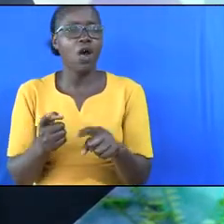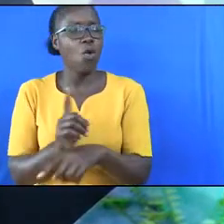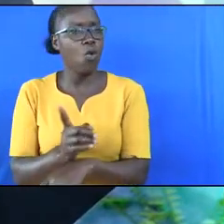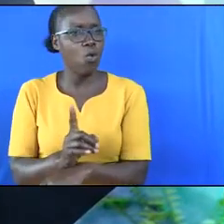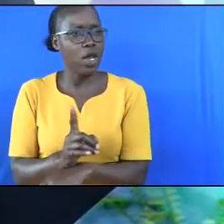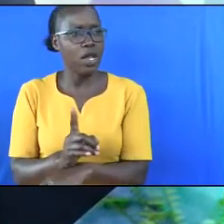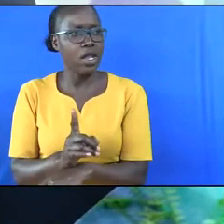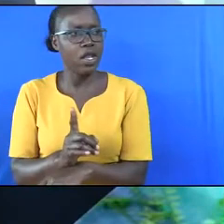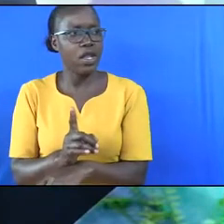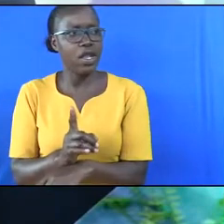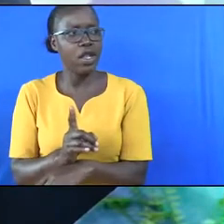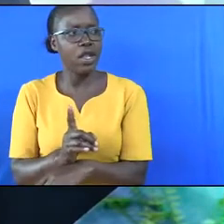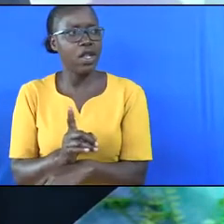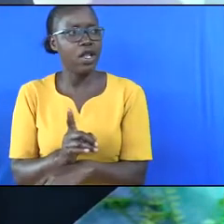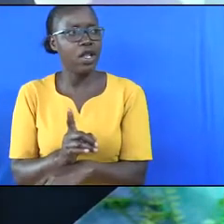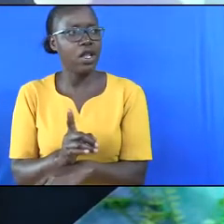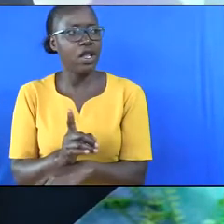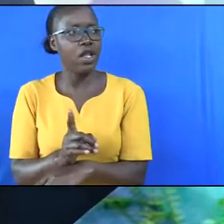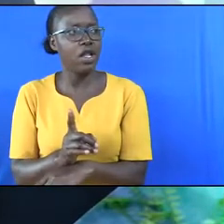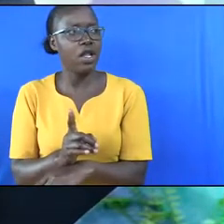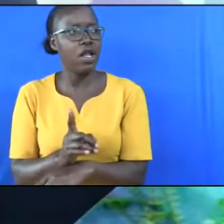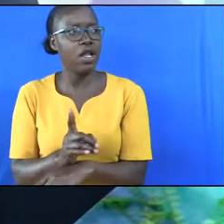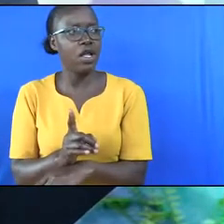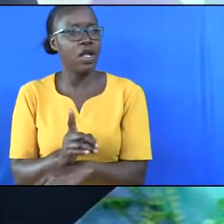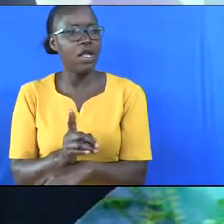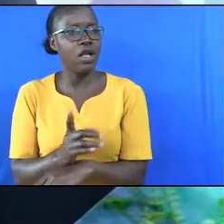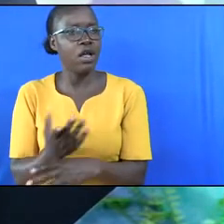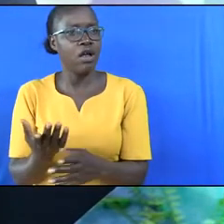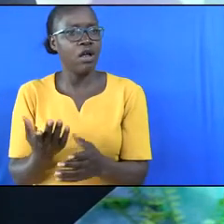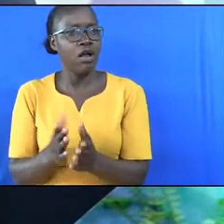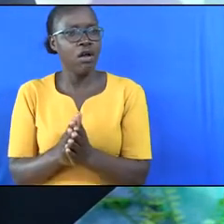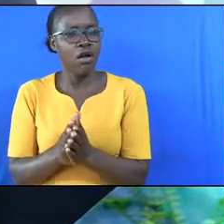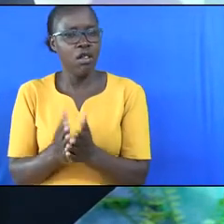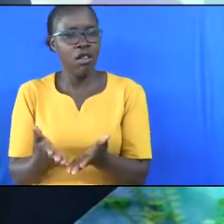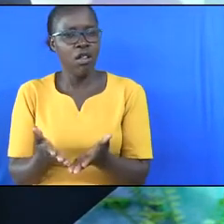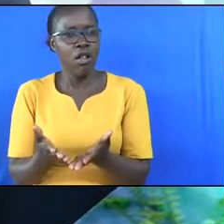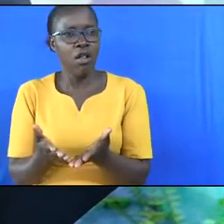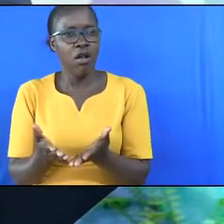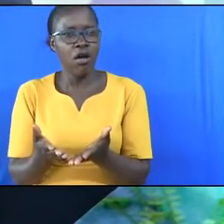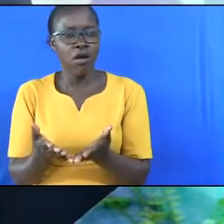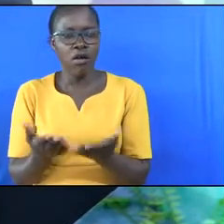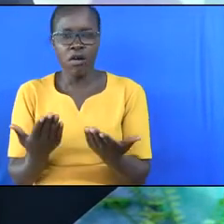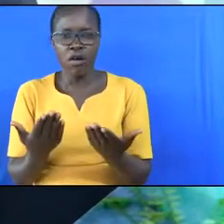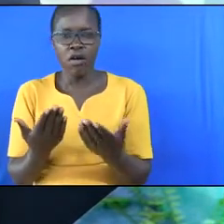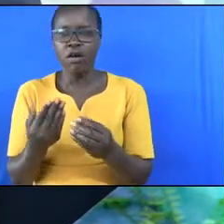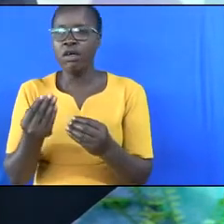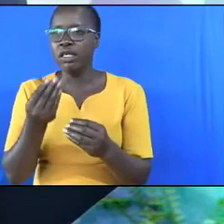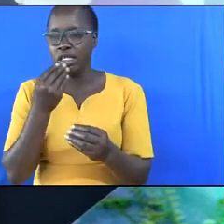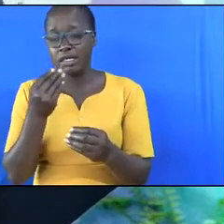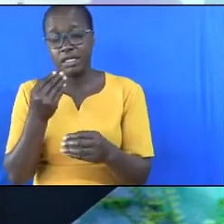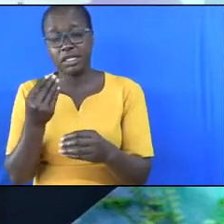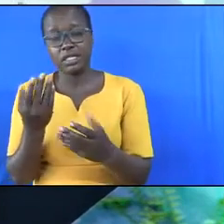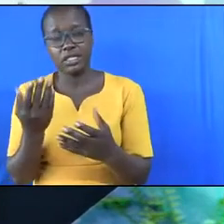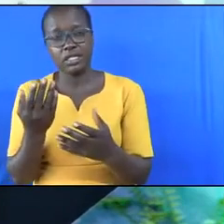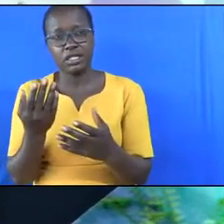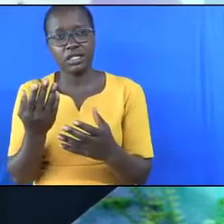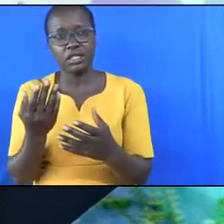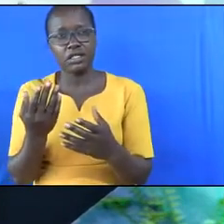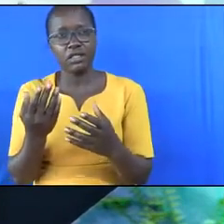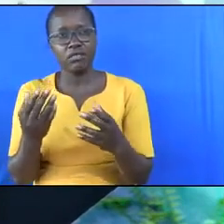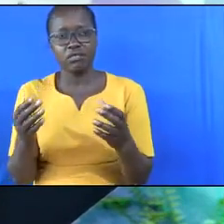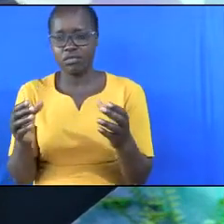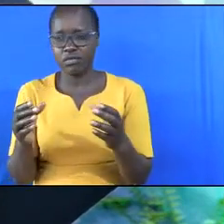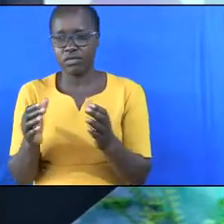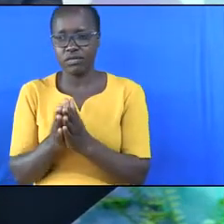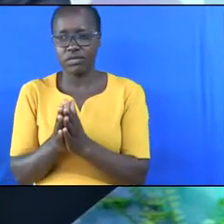they were about 200 years they were still youngsters. if you had a youth class